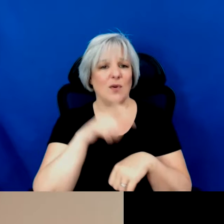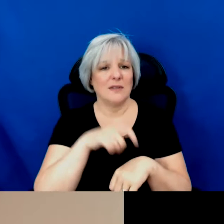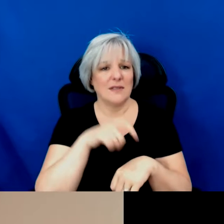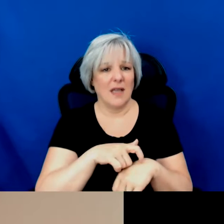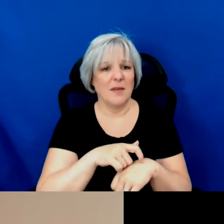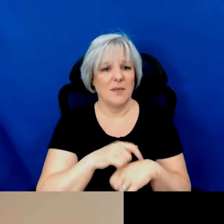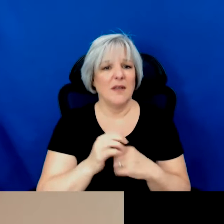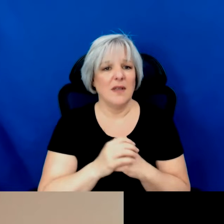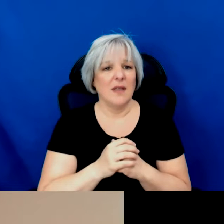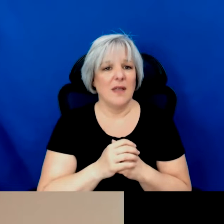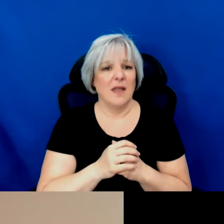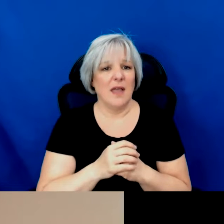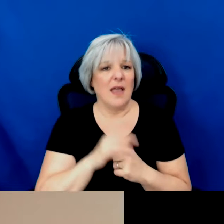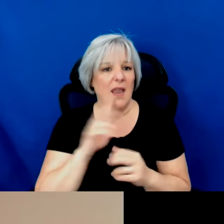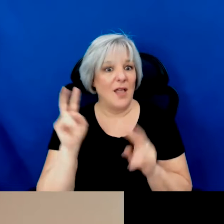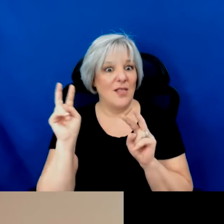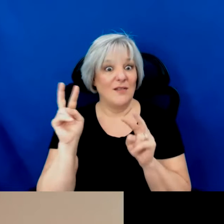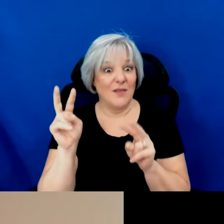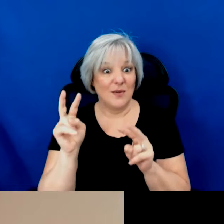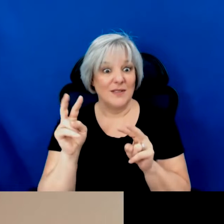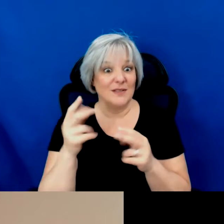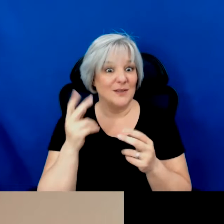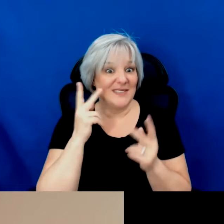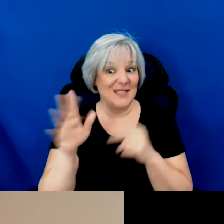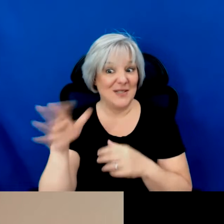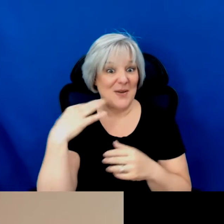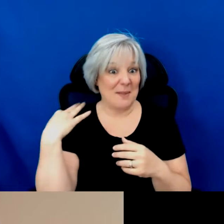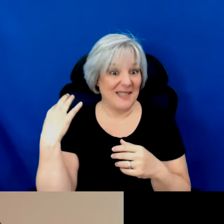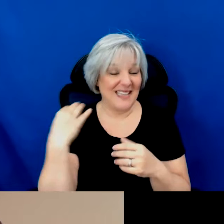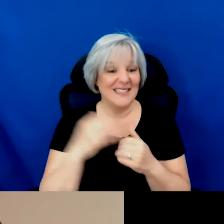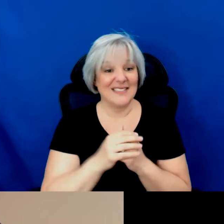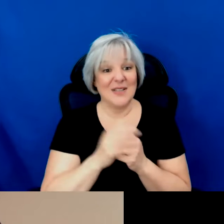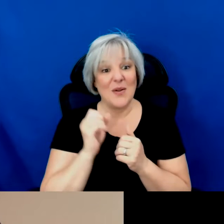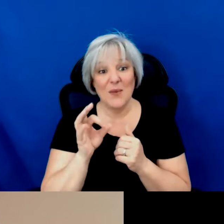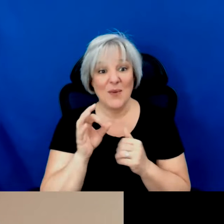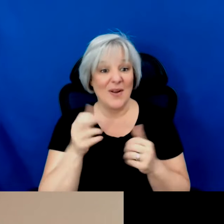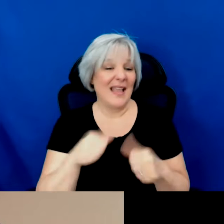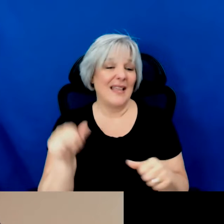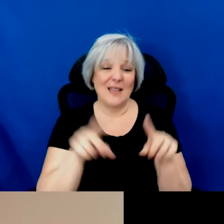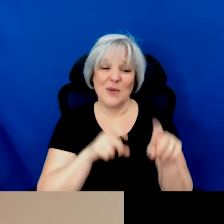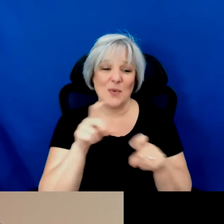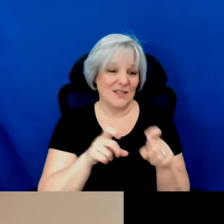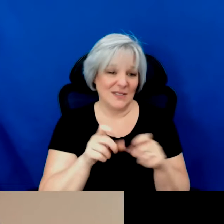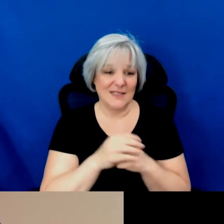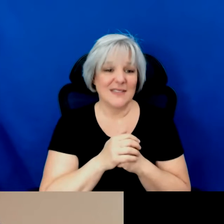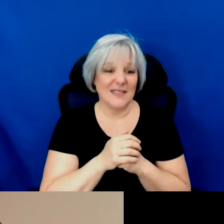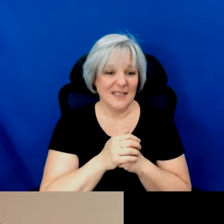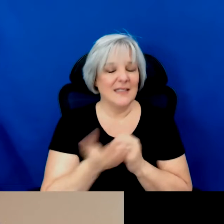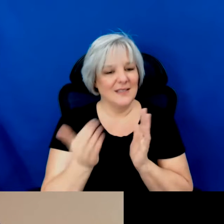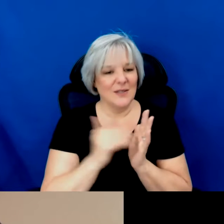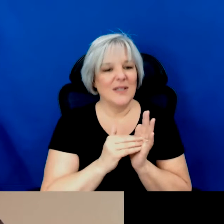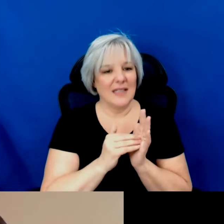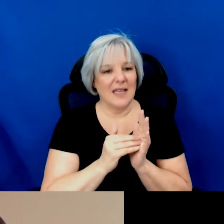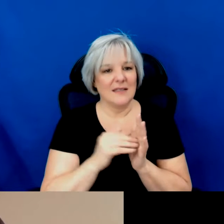us and i'll look forward to uh seeing your applications or to hearing any questions that you have um again ask